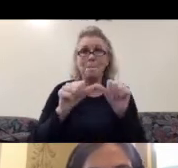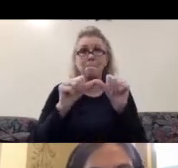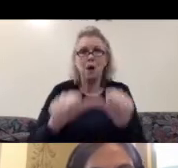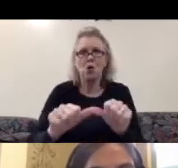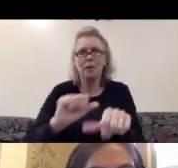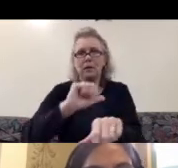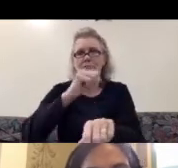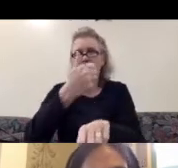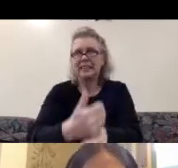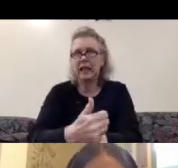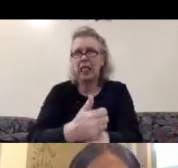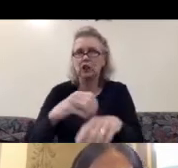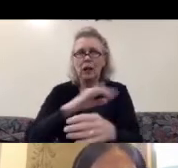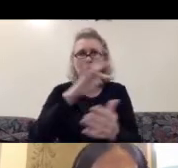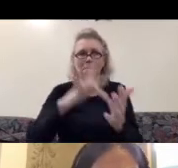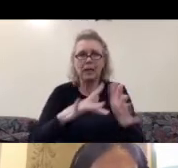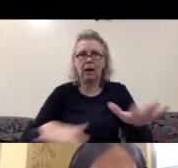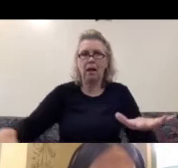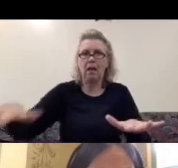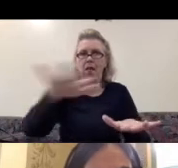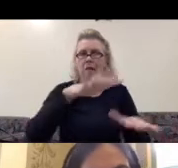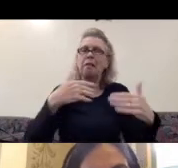installation in the middle of the landscape. Next, please.